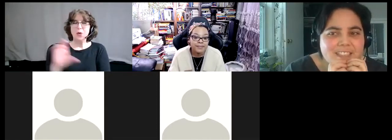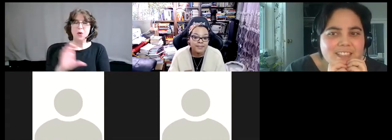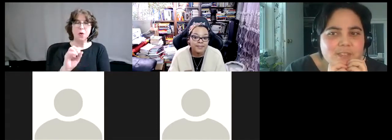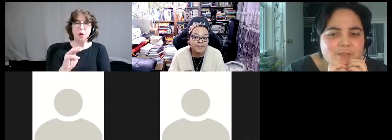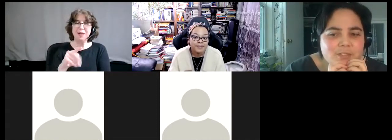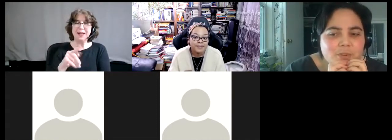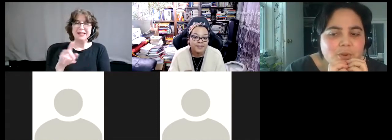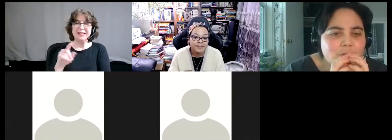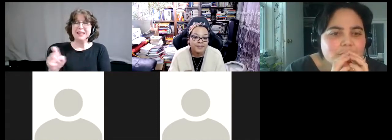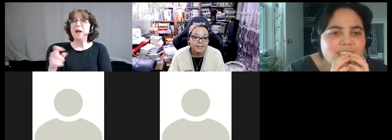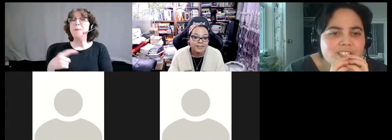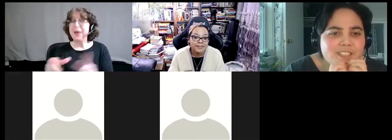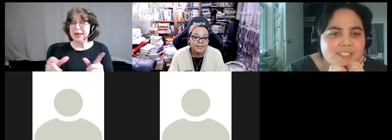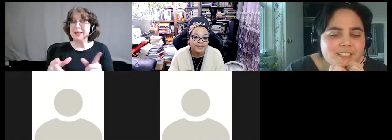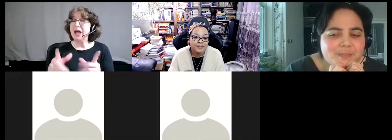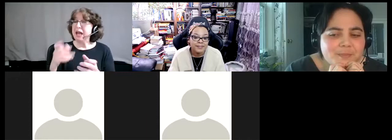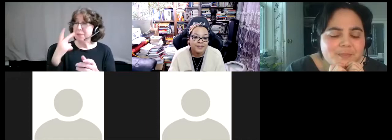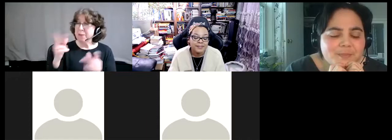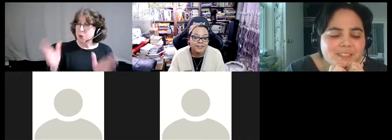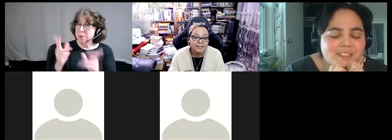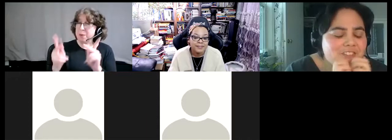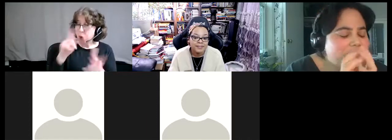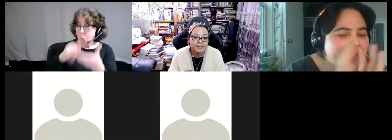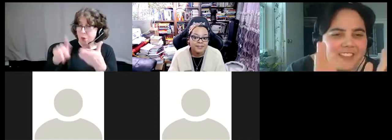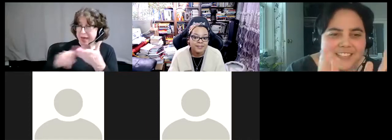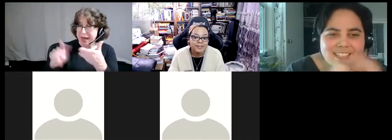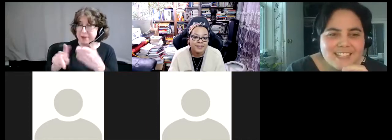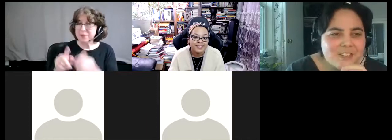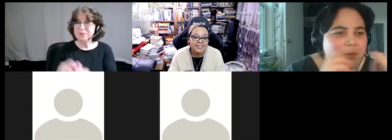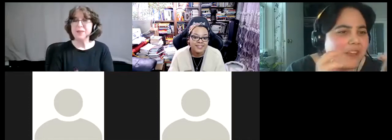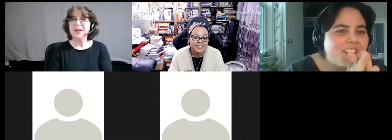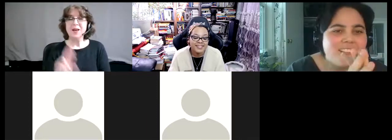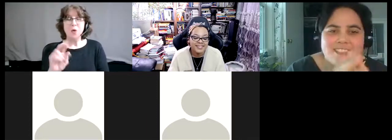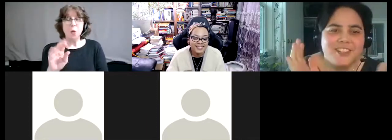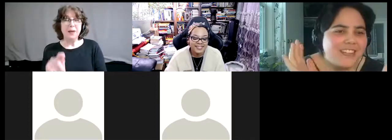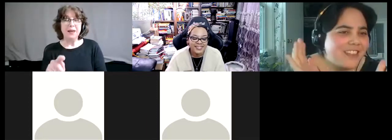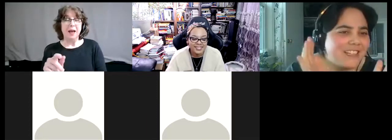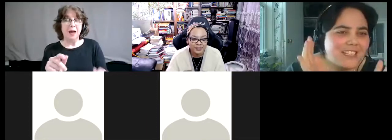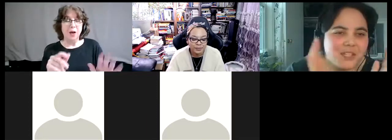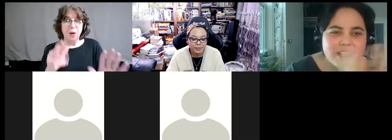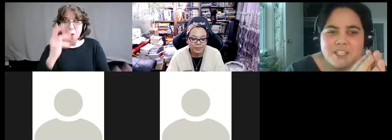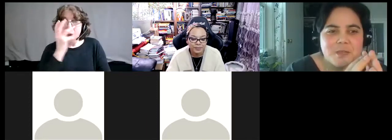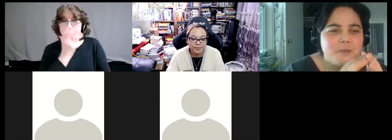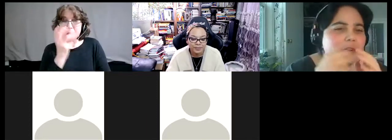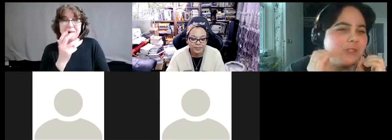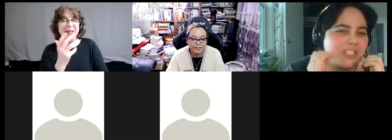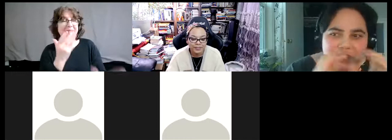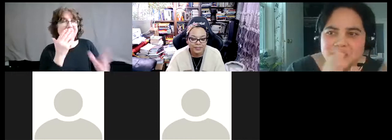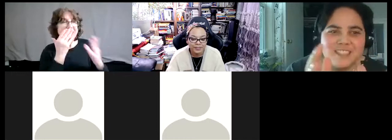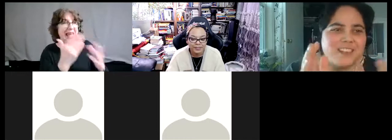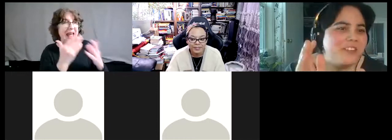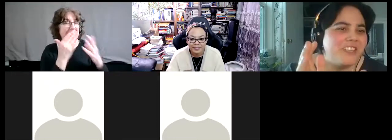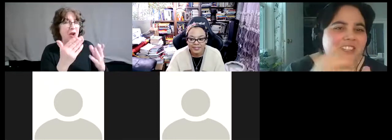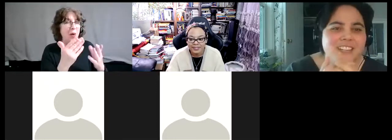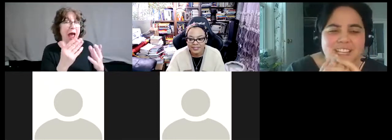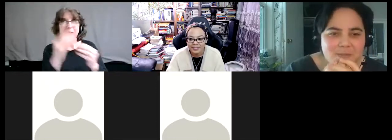Diana, thank you so much. Um, there's so many things again, where my thoughts are and things that you and I have talked about before, which I wish we